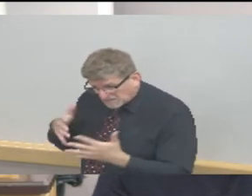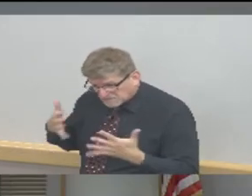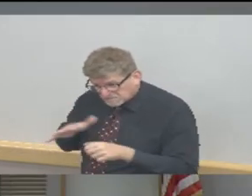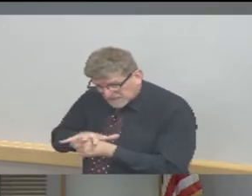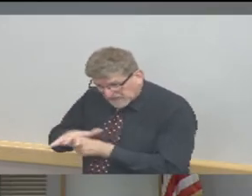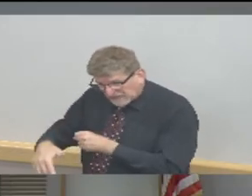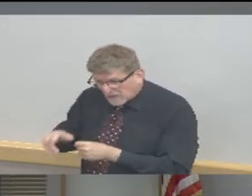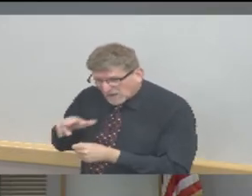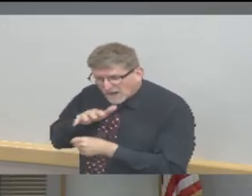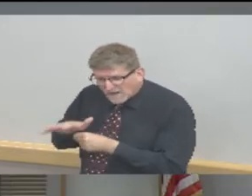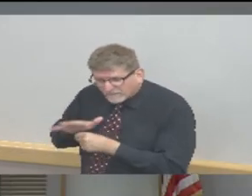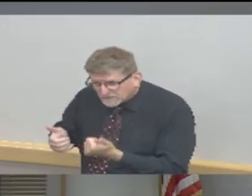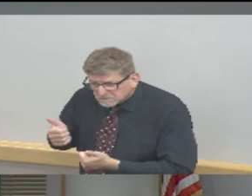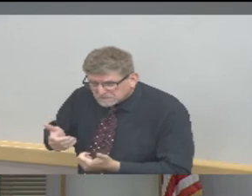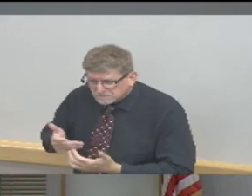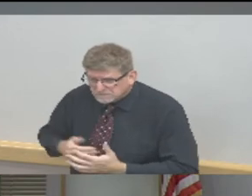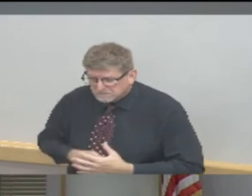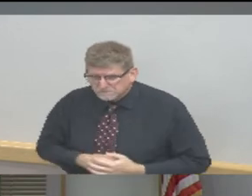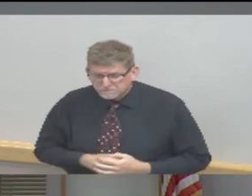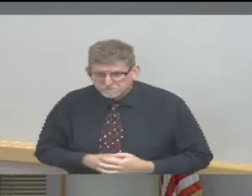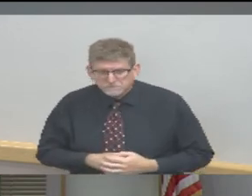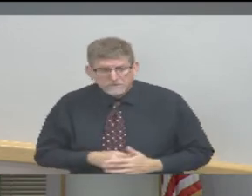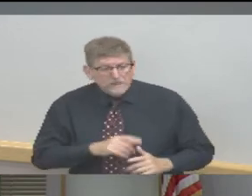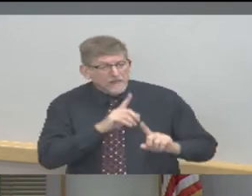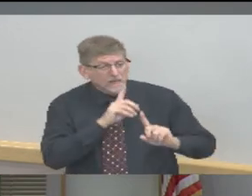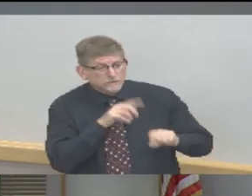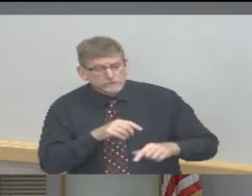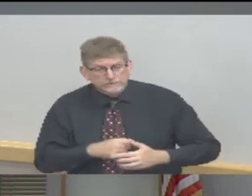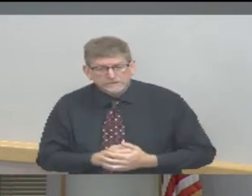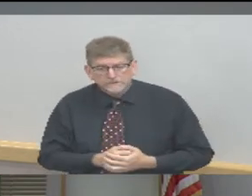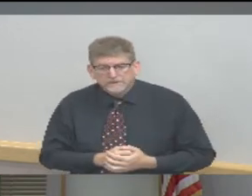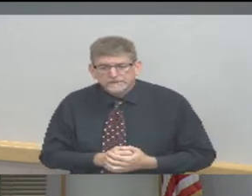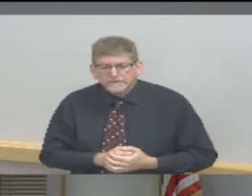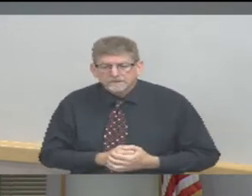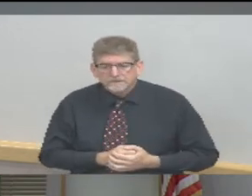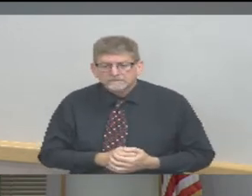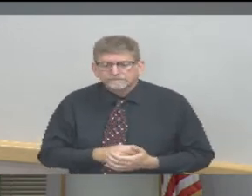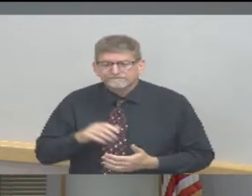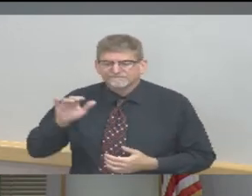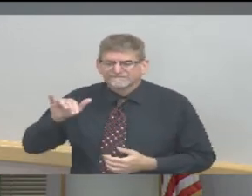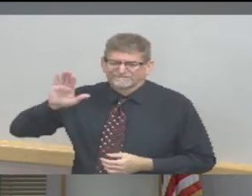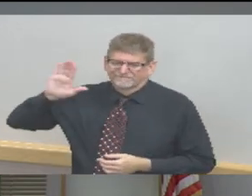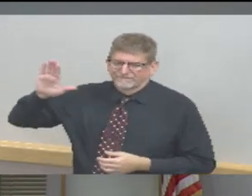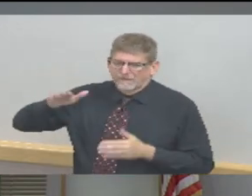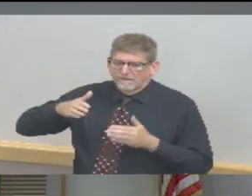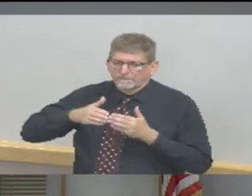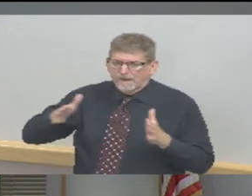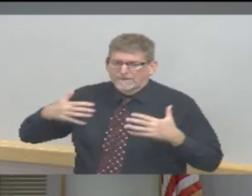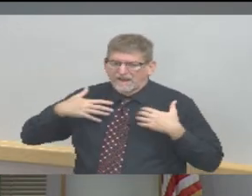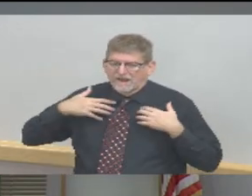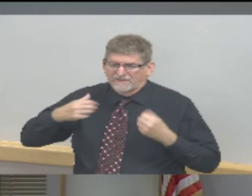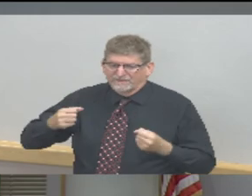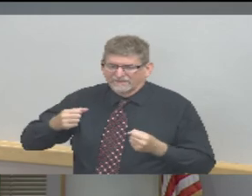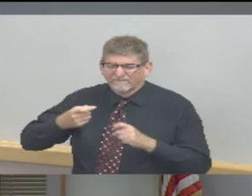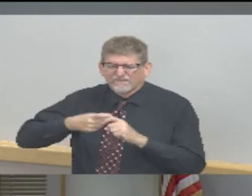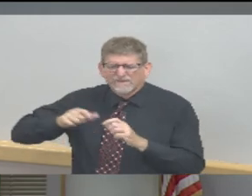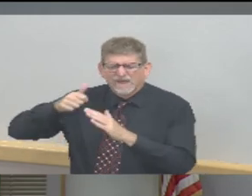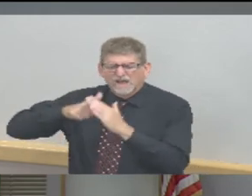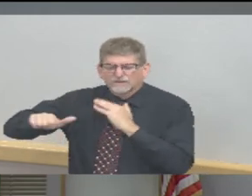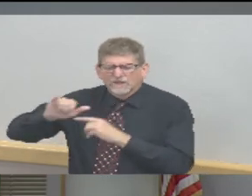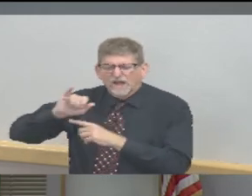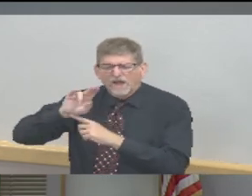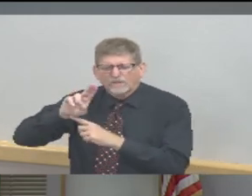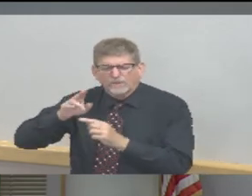data was shared by the IU School of Public Health, it was actually shared at Governor Holcomb's press